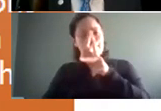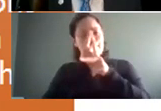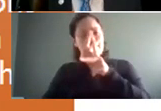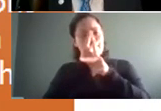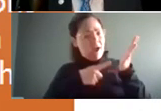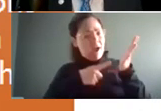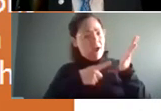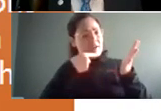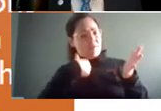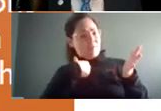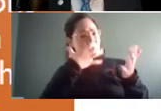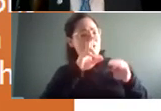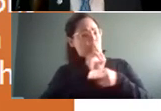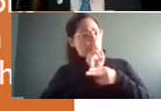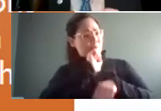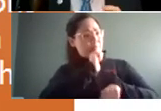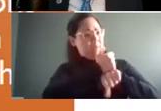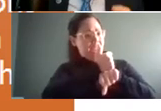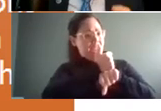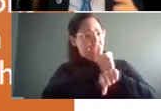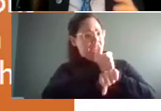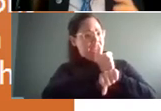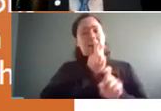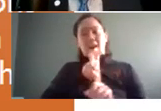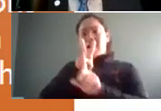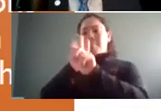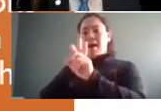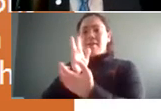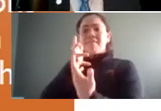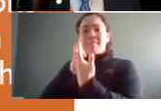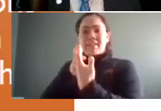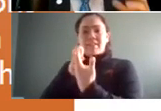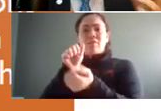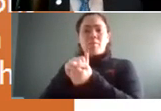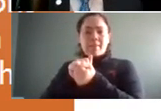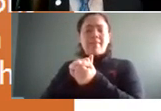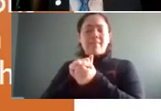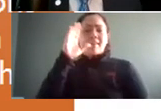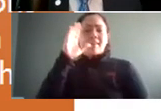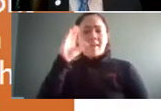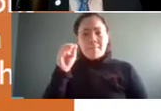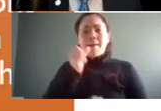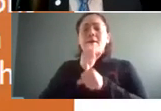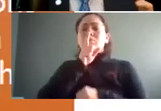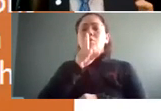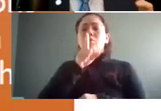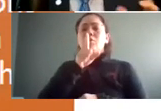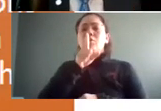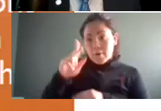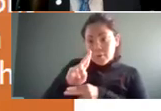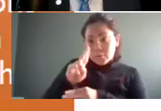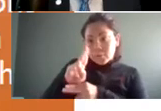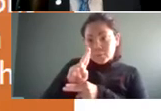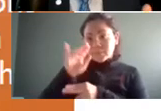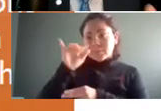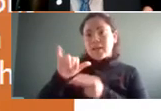we want to use and make sure that that criteria fits in with the needs of the company why are you using that criteria what's what is